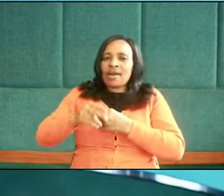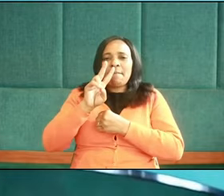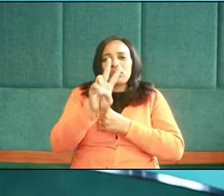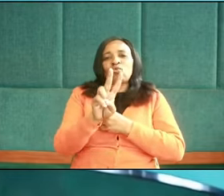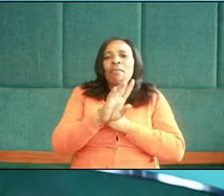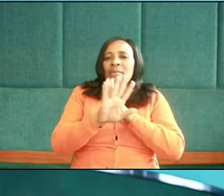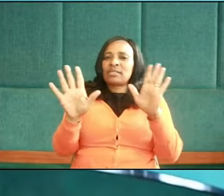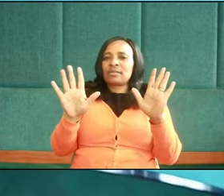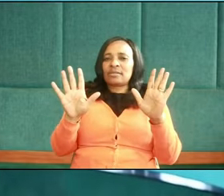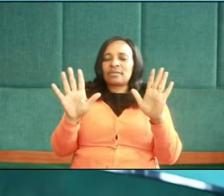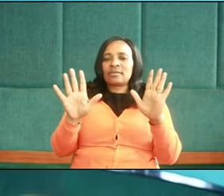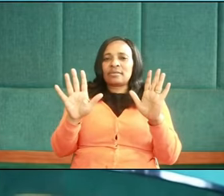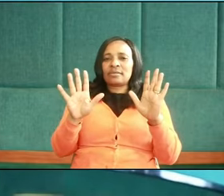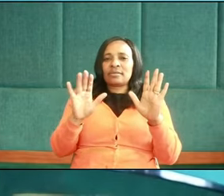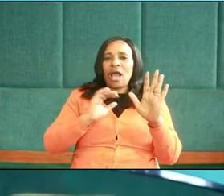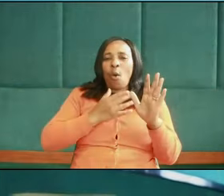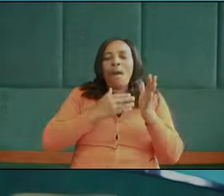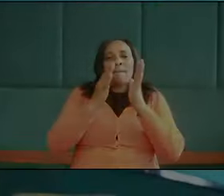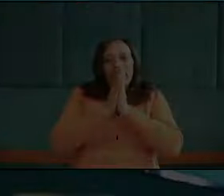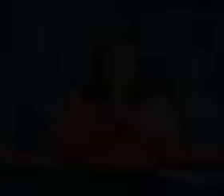If that is clear, say amen.